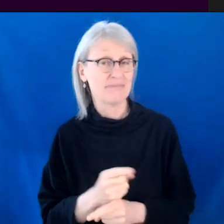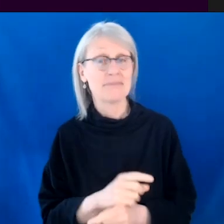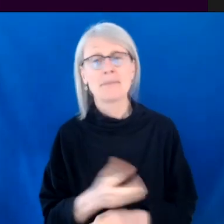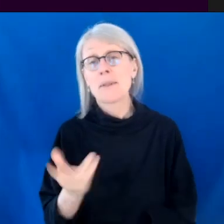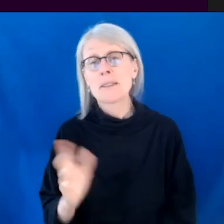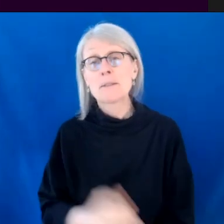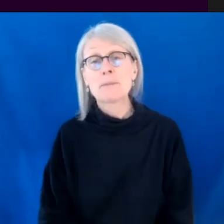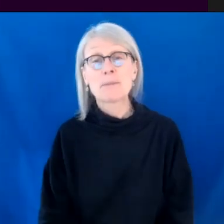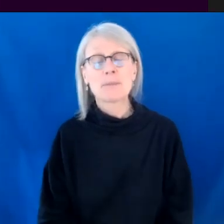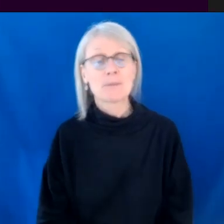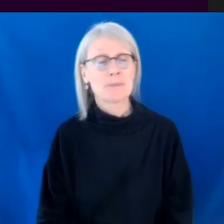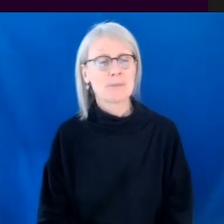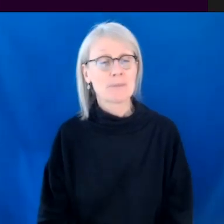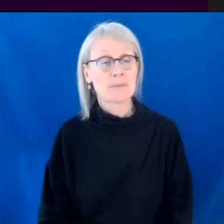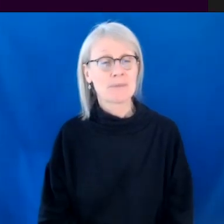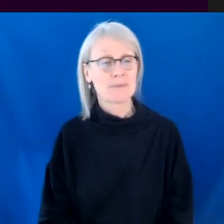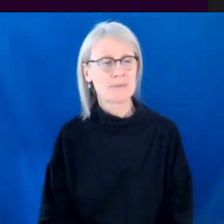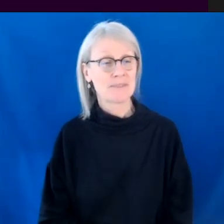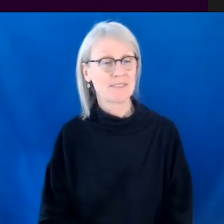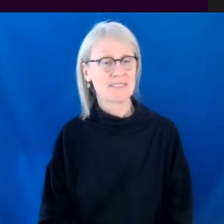All right. Vibes. Love it.